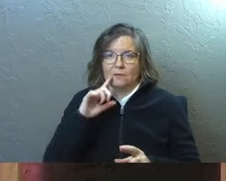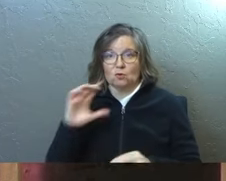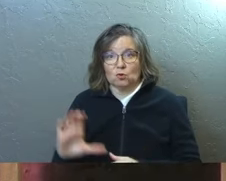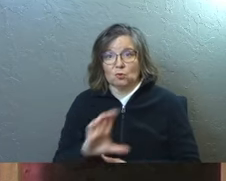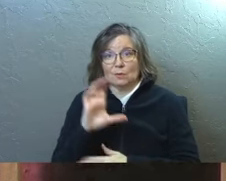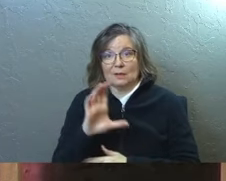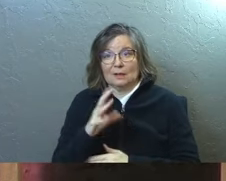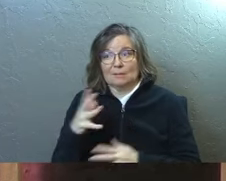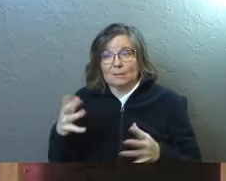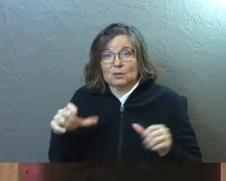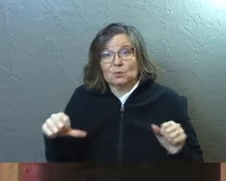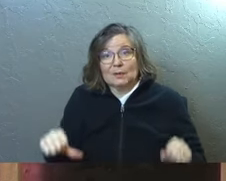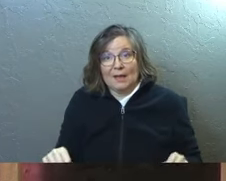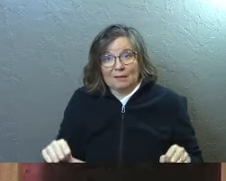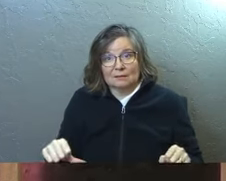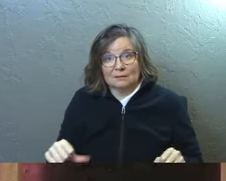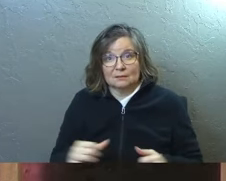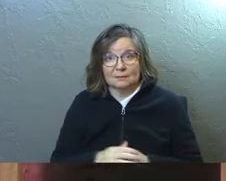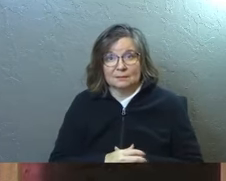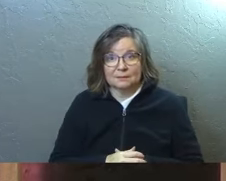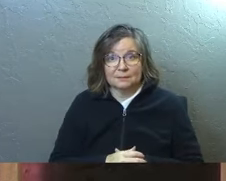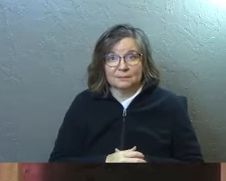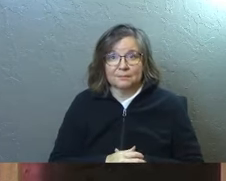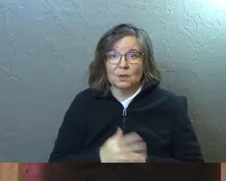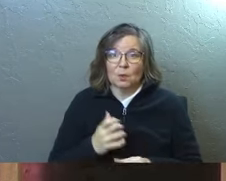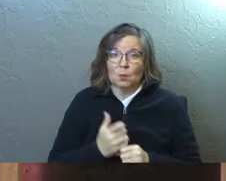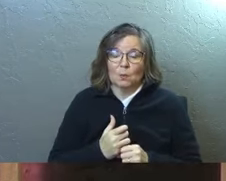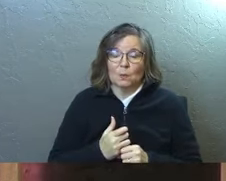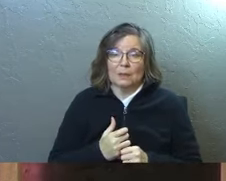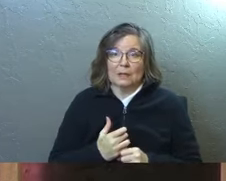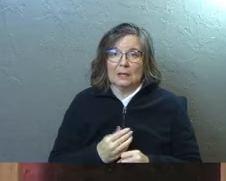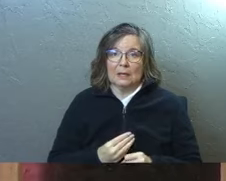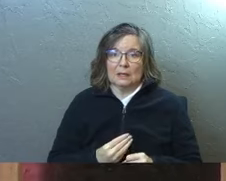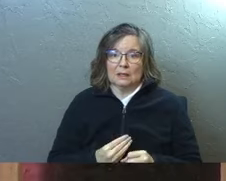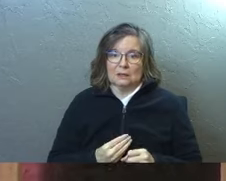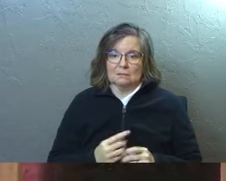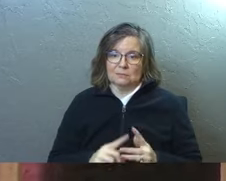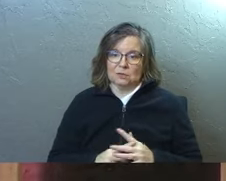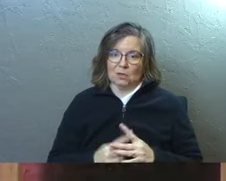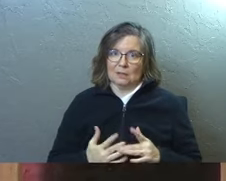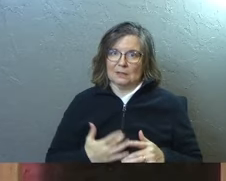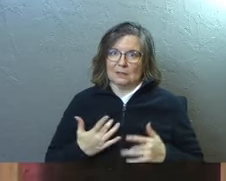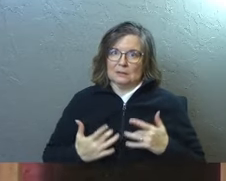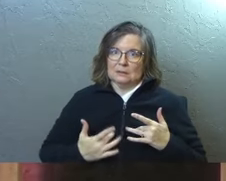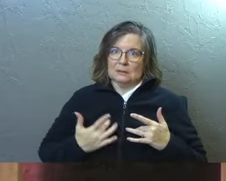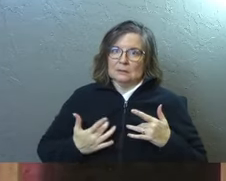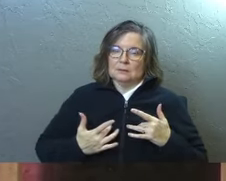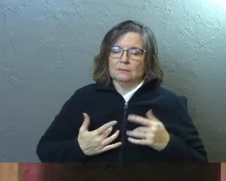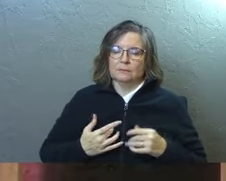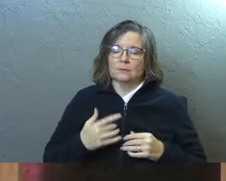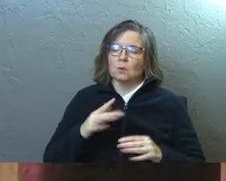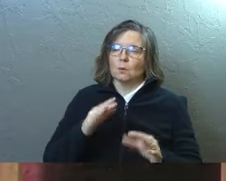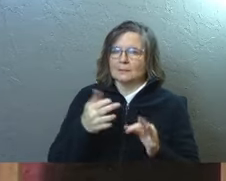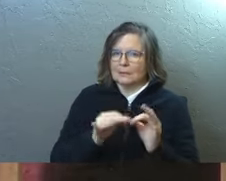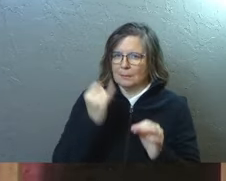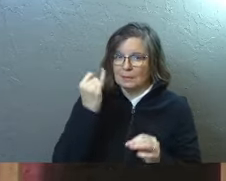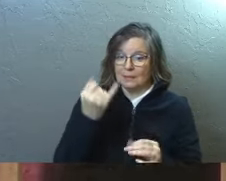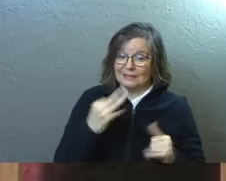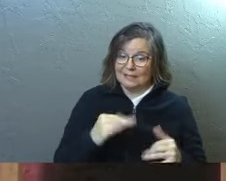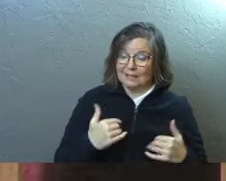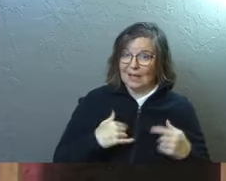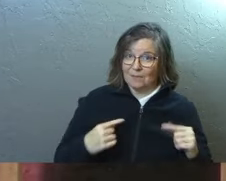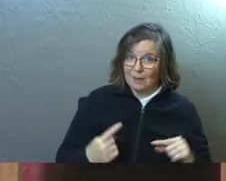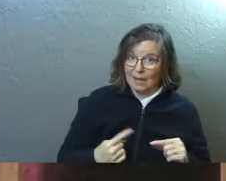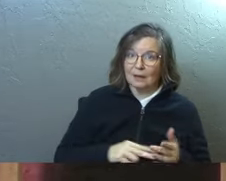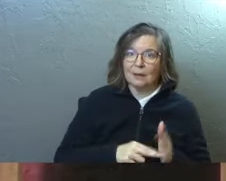Christmas as much as you possibly can be. We get stirred up. Uh, here's kind of a simple idea. If there's still pain, you still have